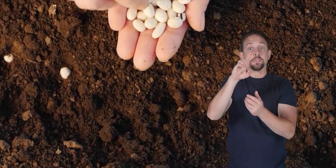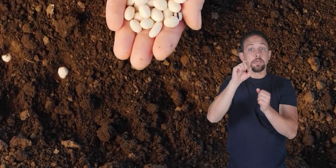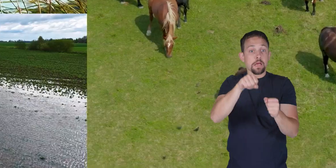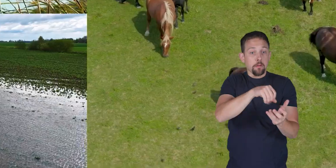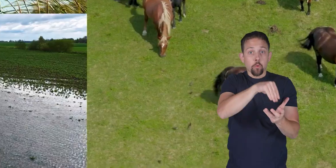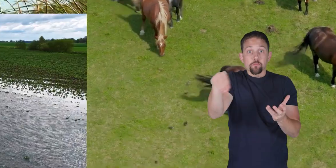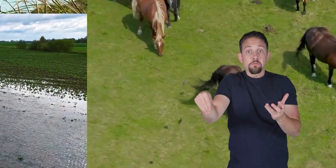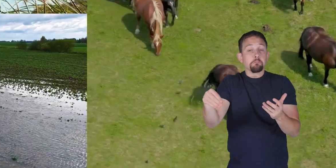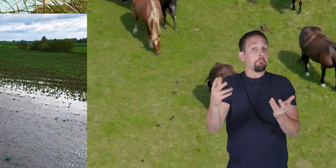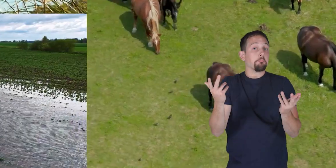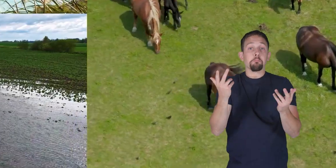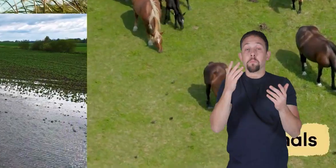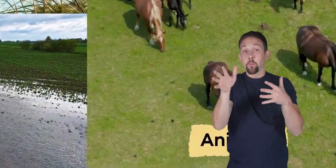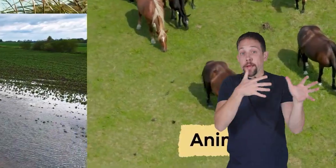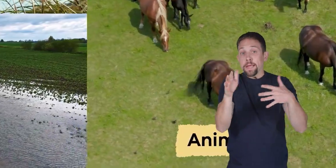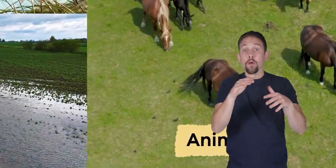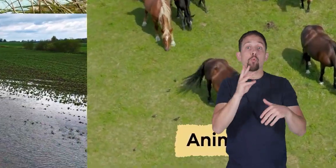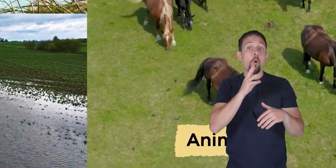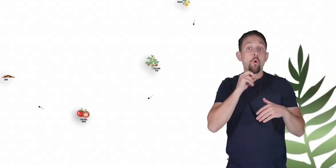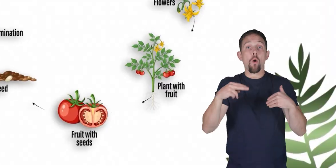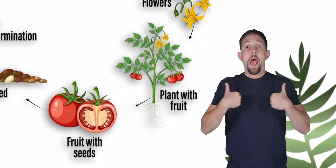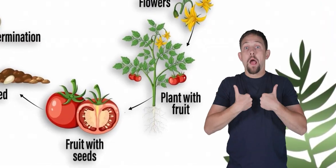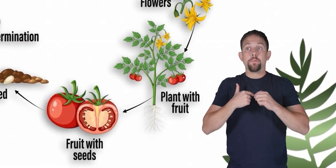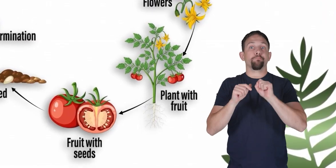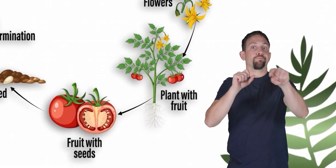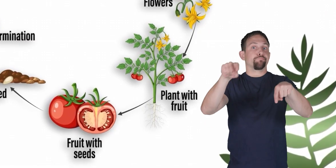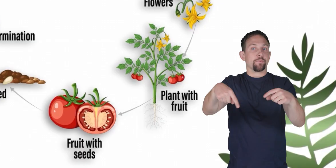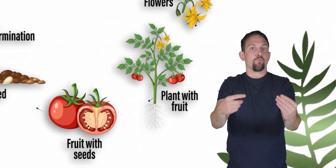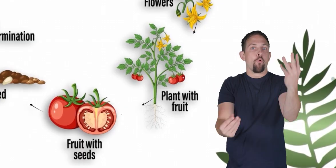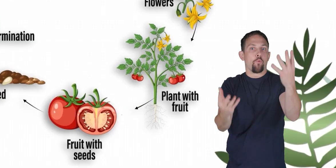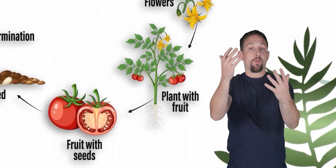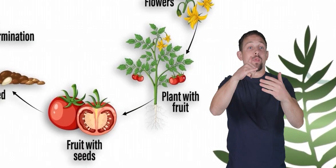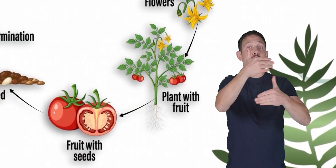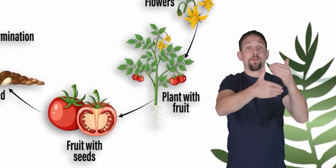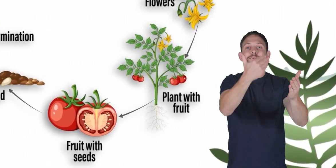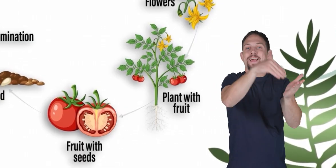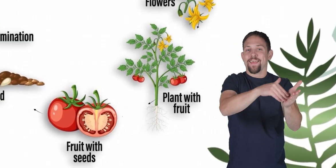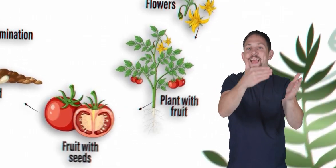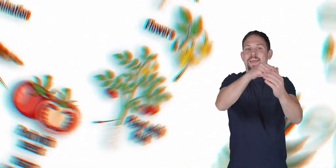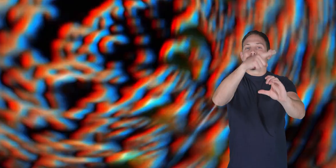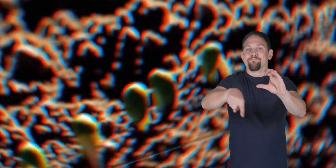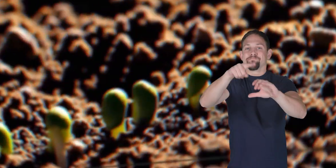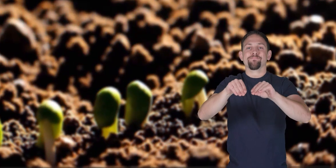place to another by wind water or animals and then the whole process begins again